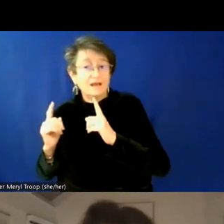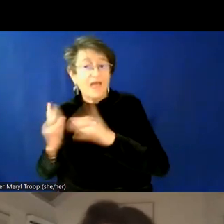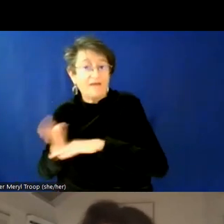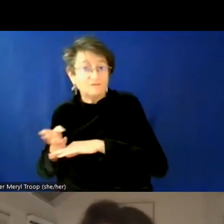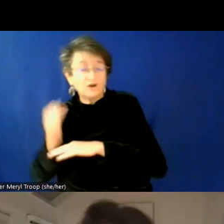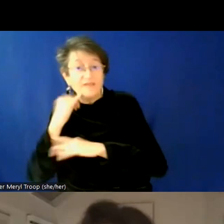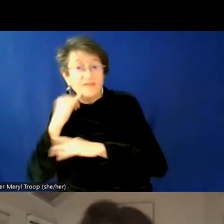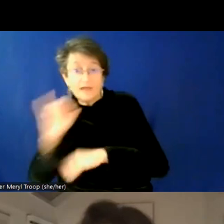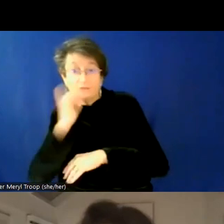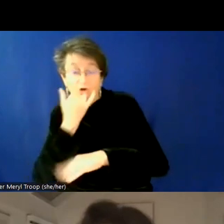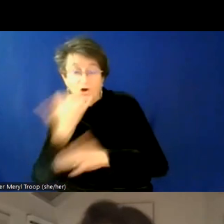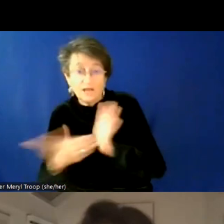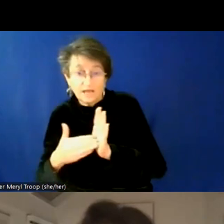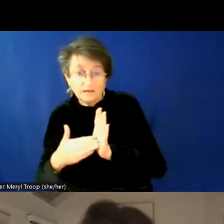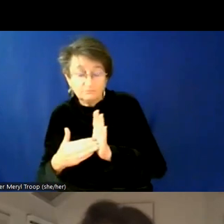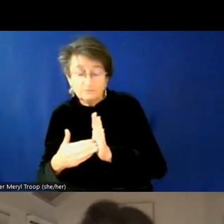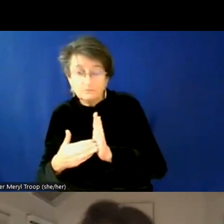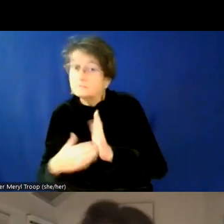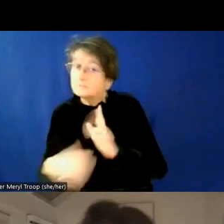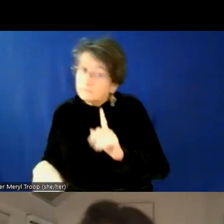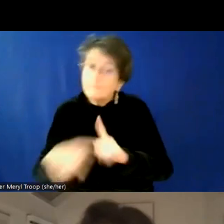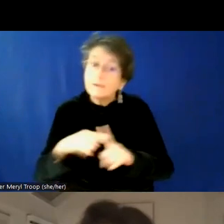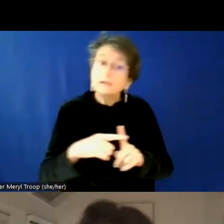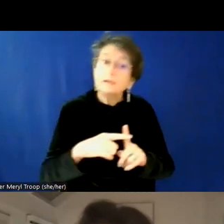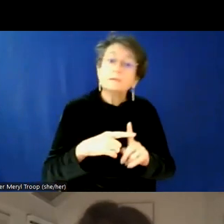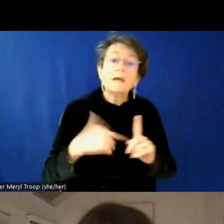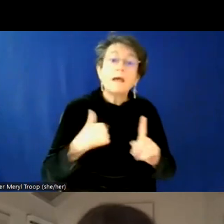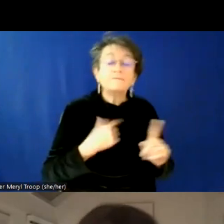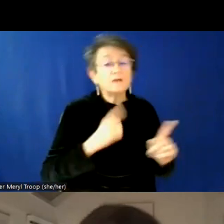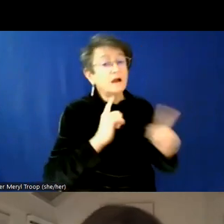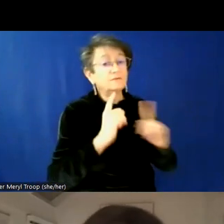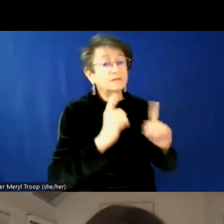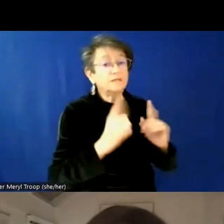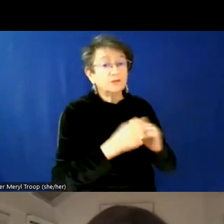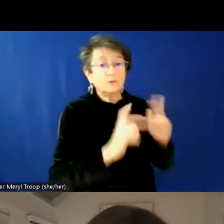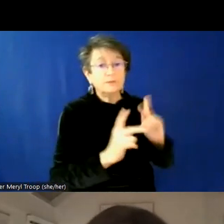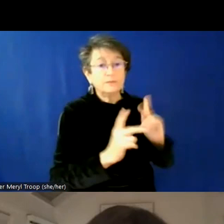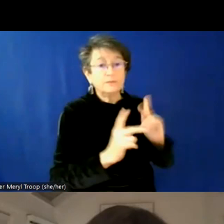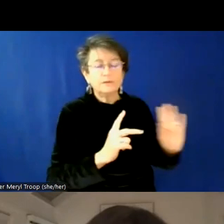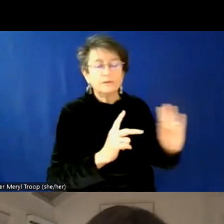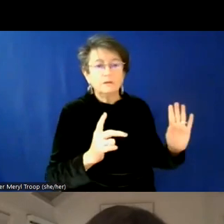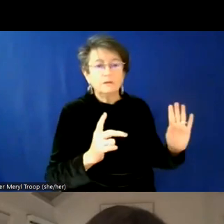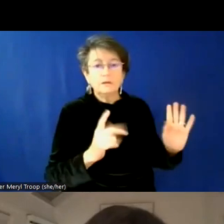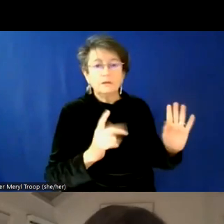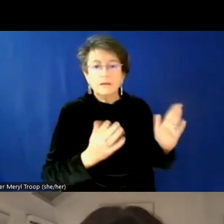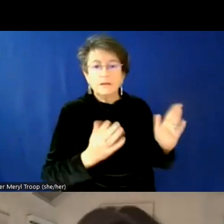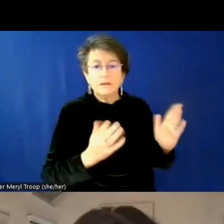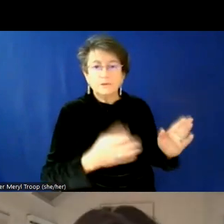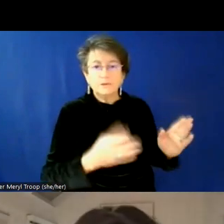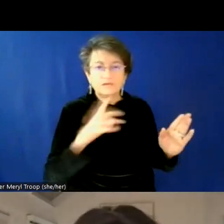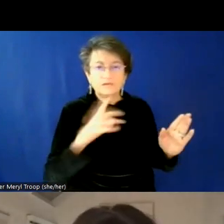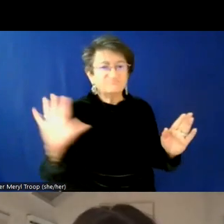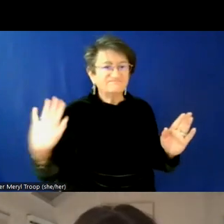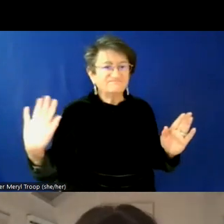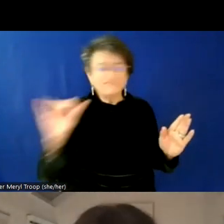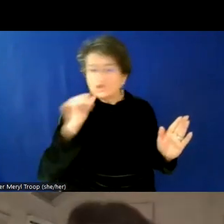pronouns. Um, but I've also had conversations with people where, you know, they're like, no, no, I, you know, I don't want you to correct people. I